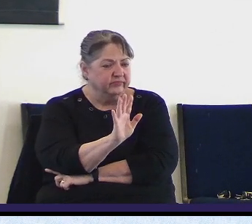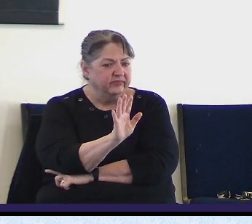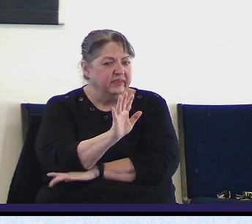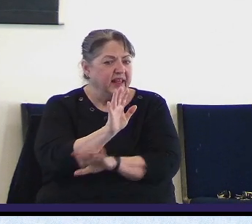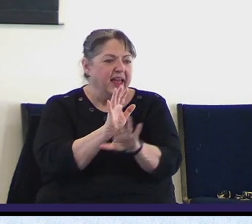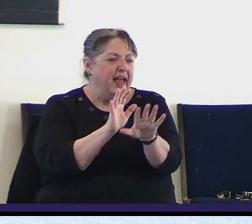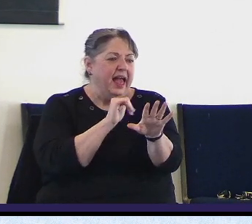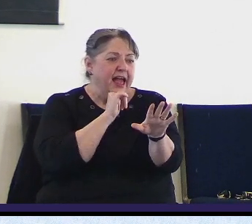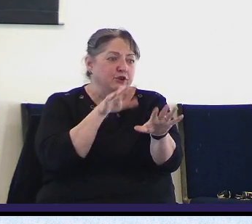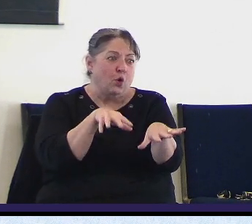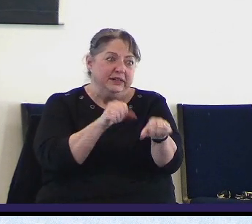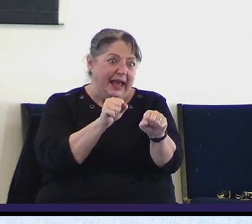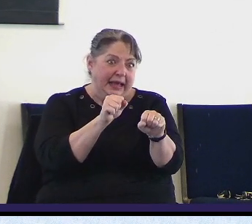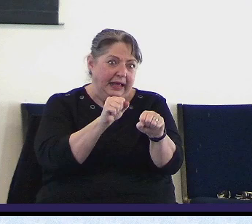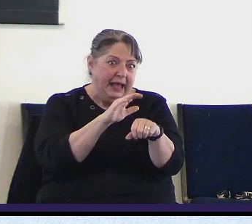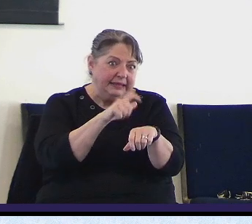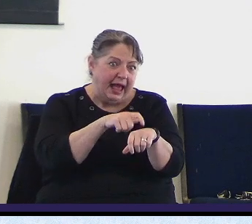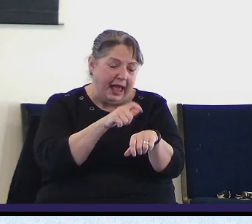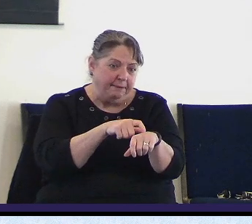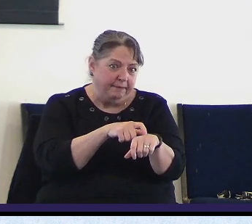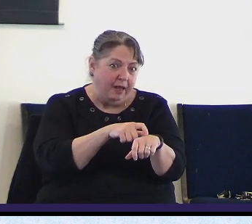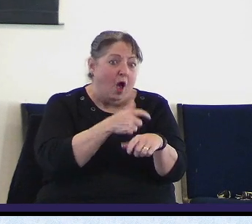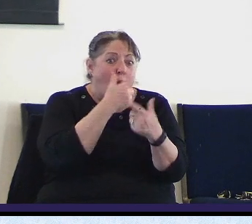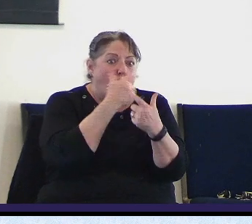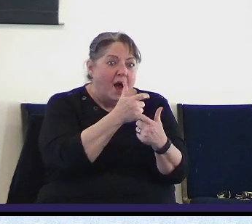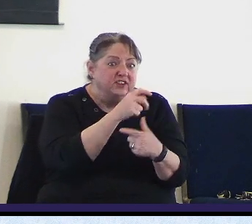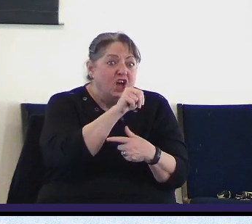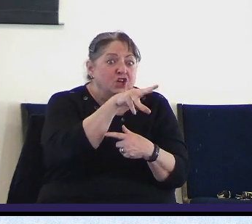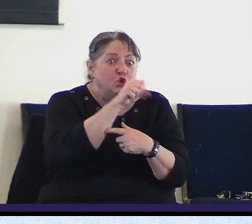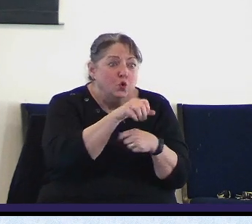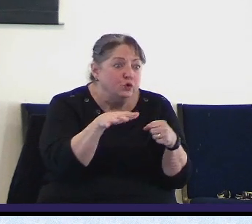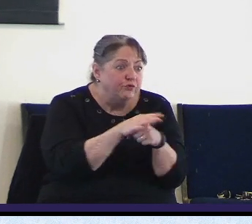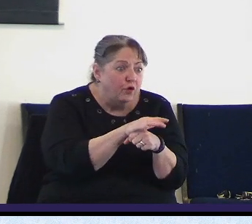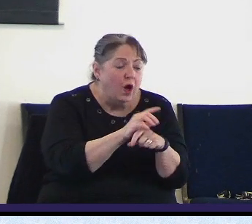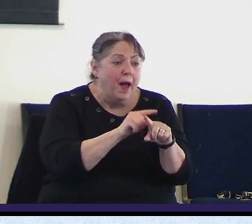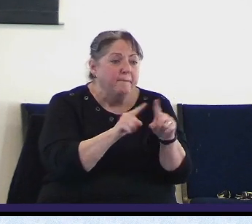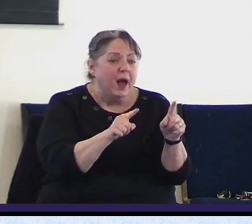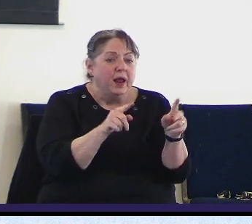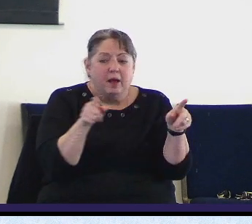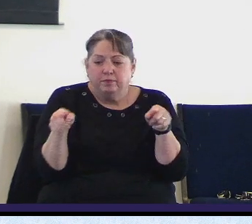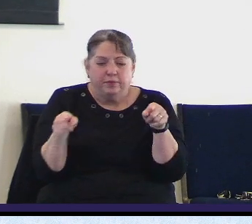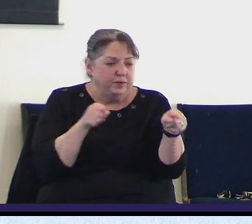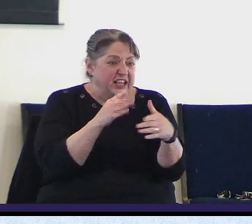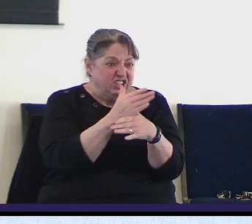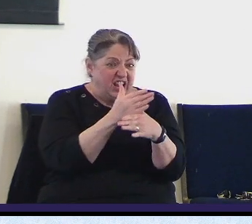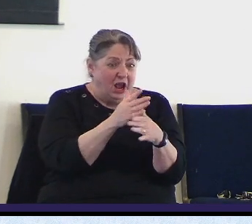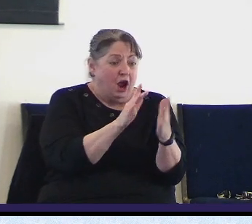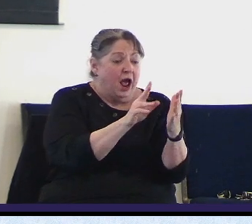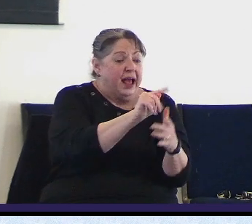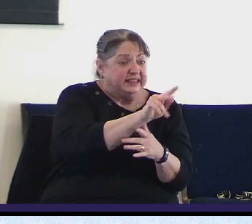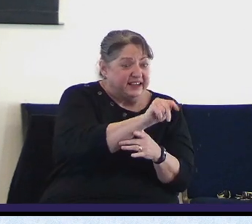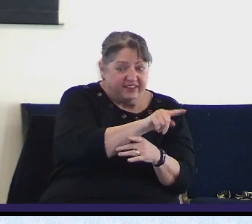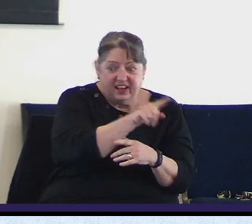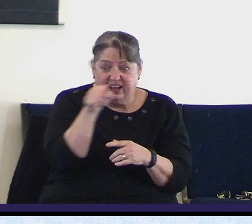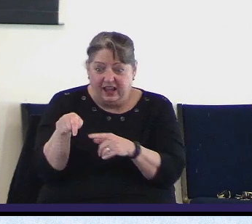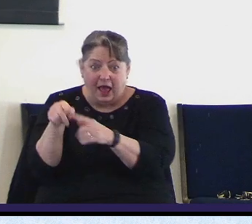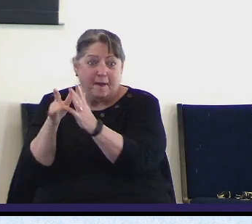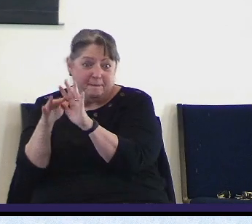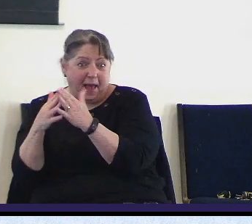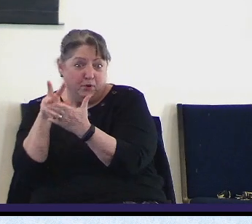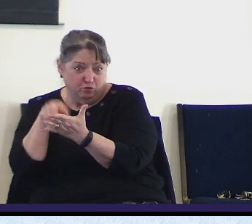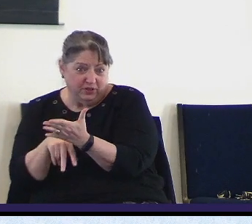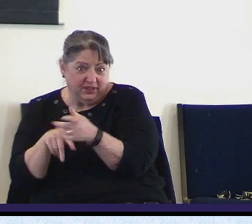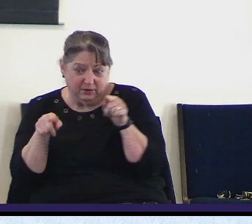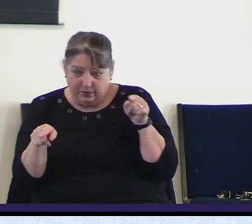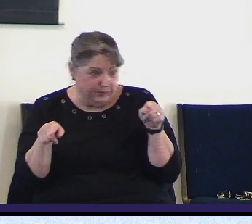a whole lot of time watching the news, spend more time reading his word but nonetheless we have to know what's going on so that we know how to